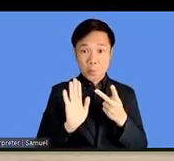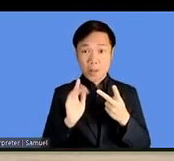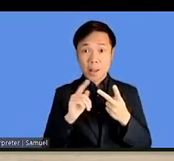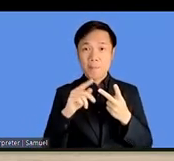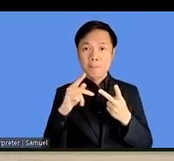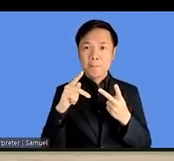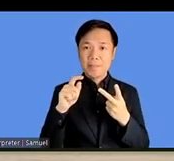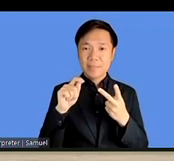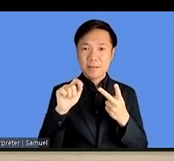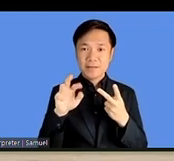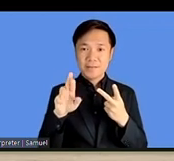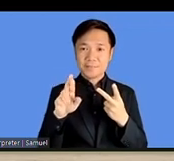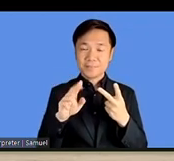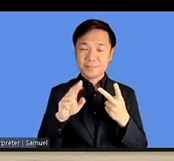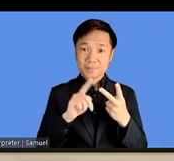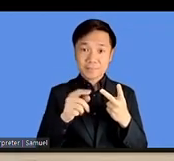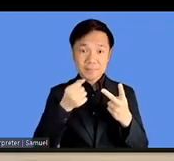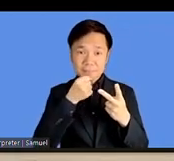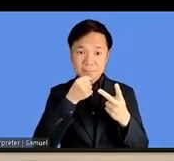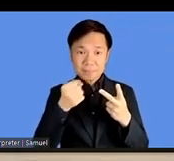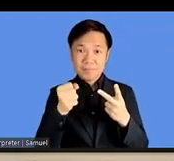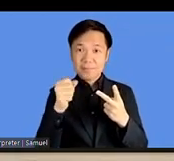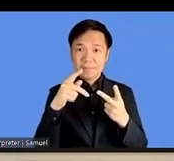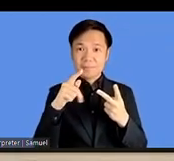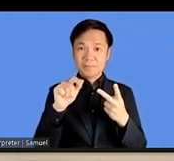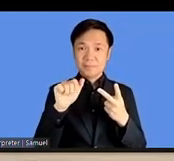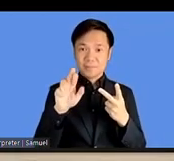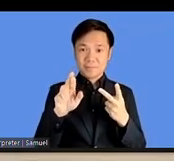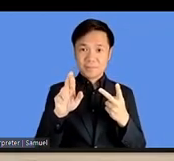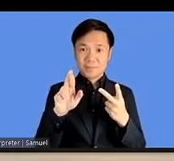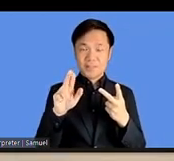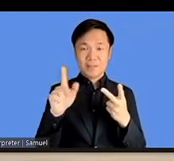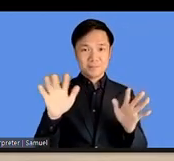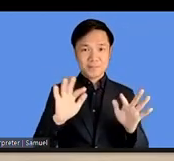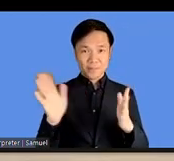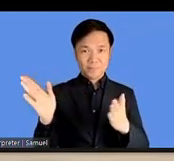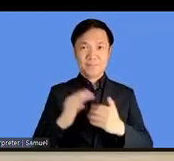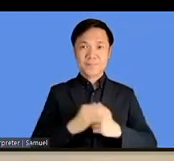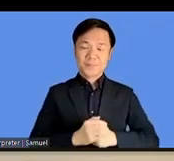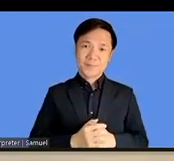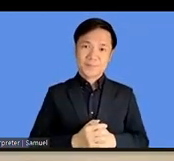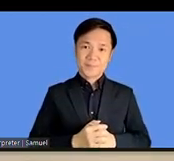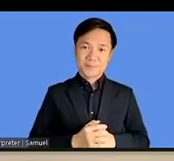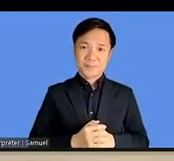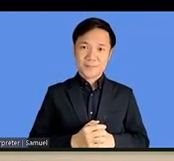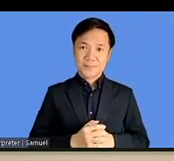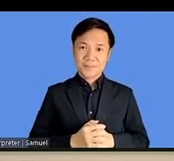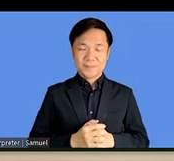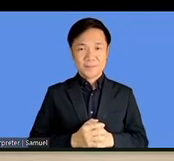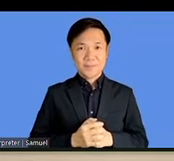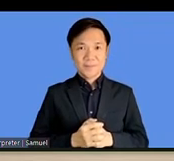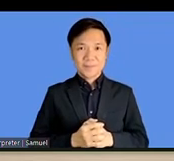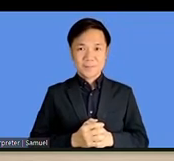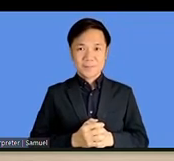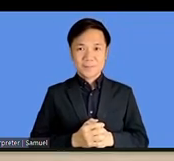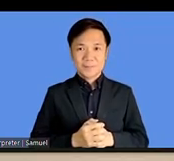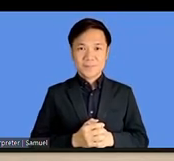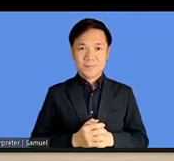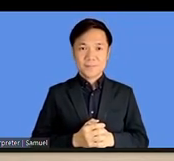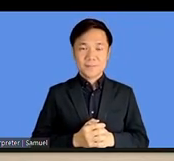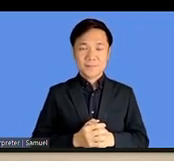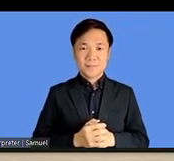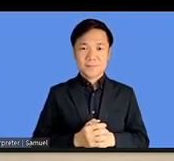uh, take Mike? Yes, I can, I can do that. Okay. Go ahead, please. Uh, I'll leave my